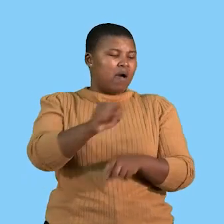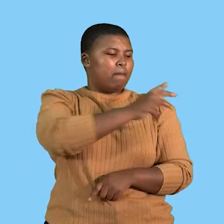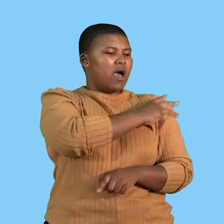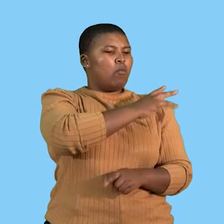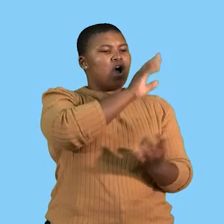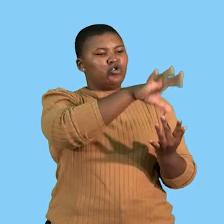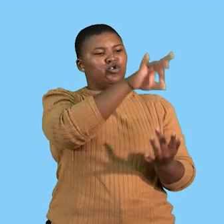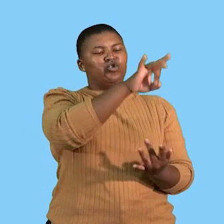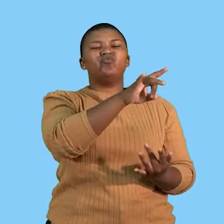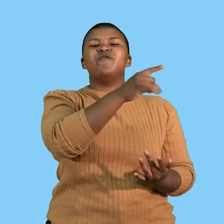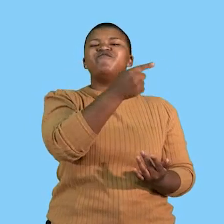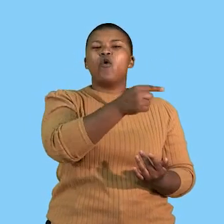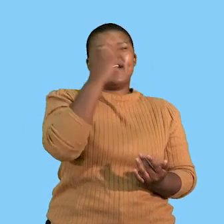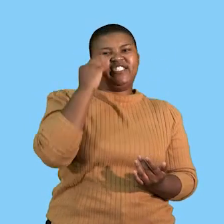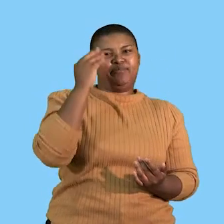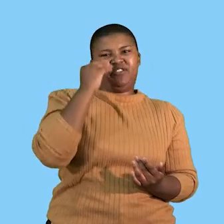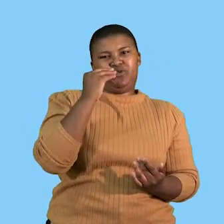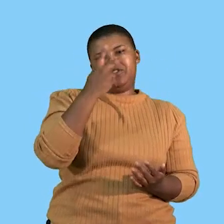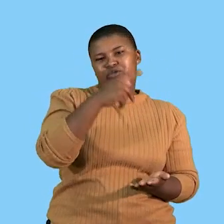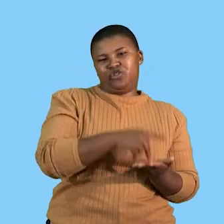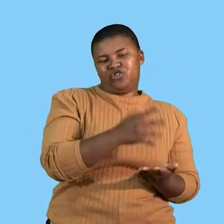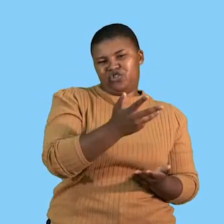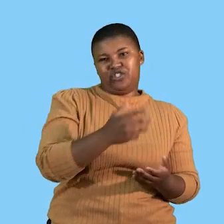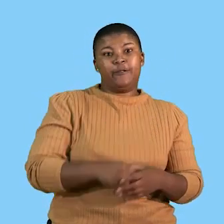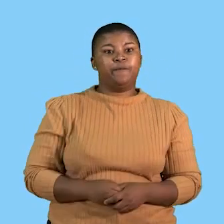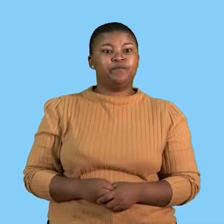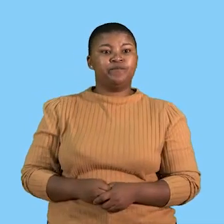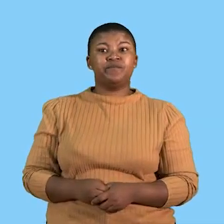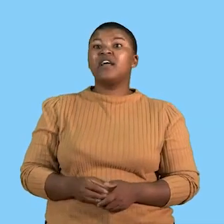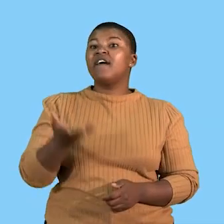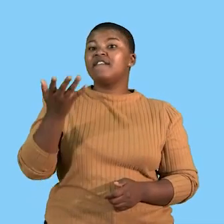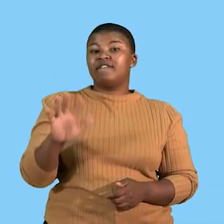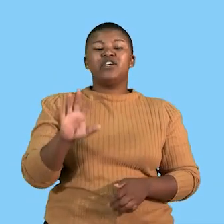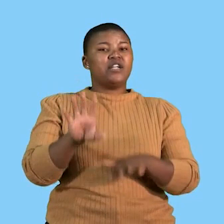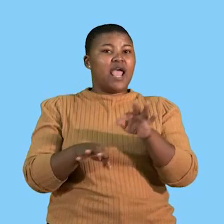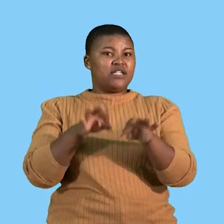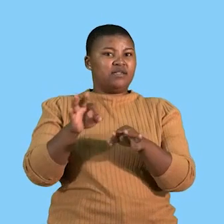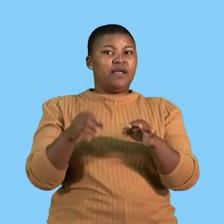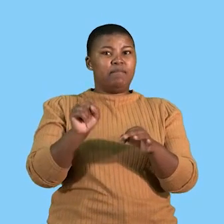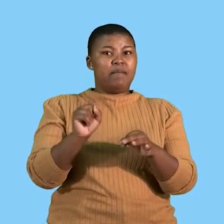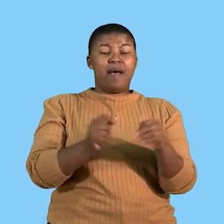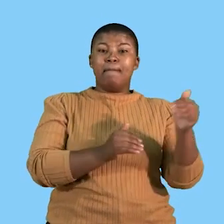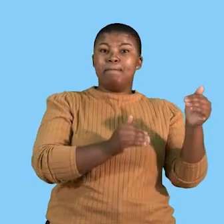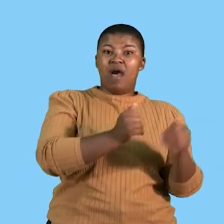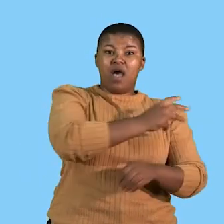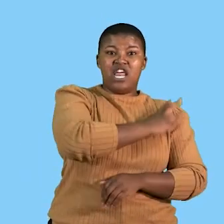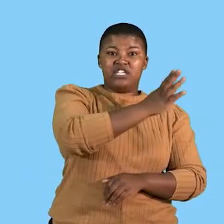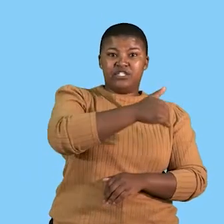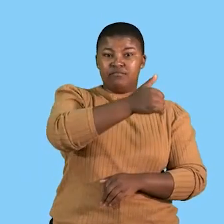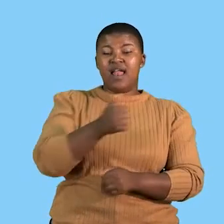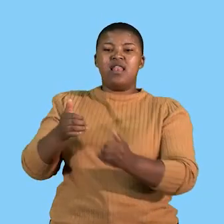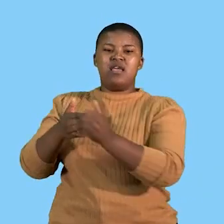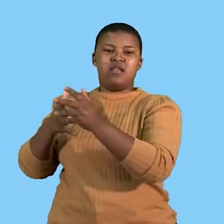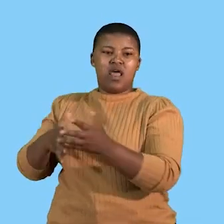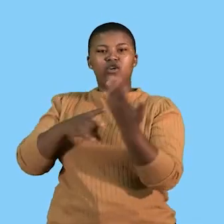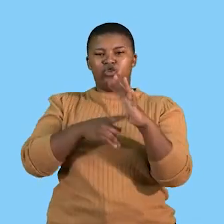is appointed in a specific position. So there we have discussed leadership and management and we have shown the